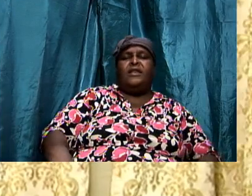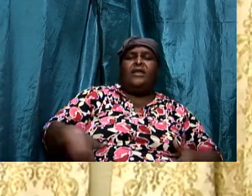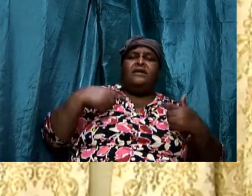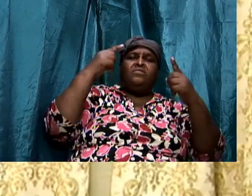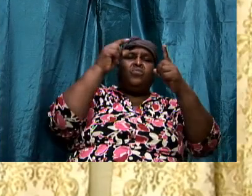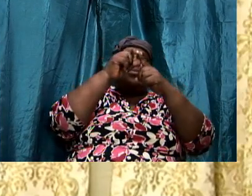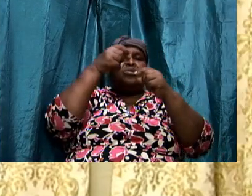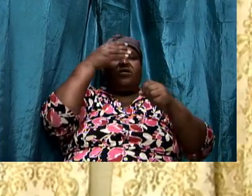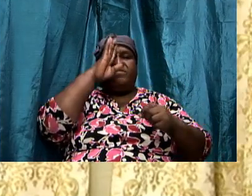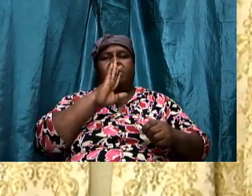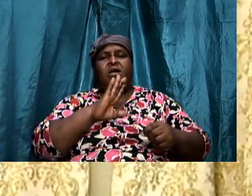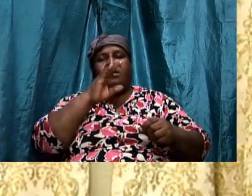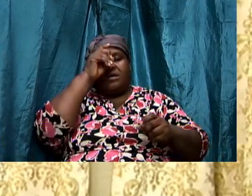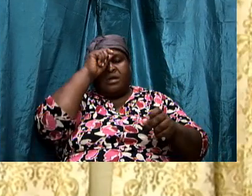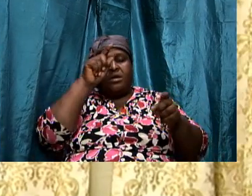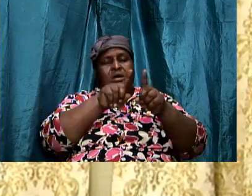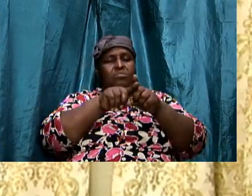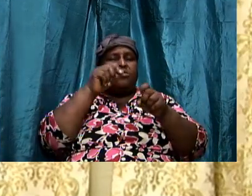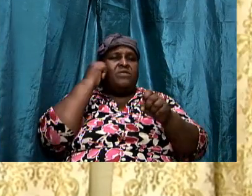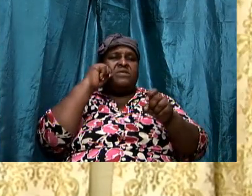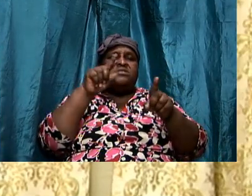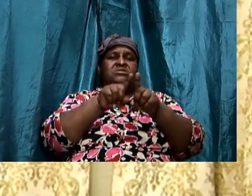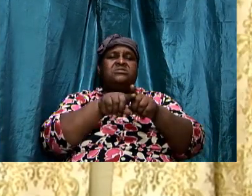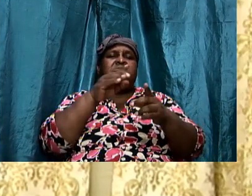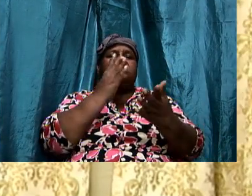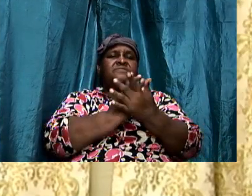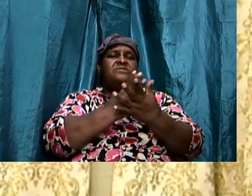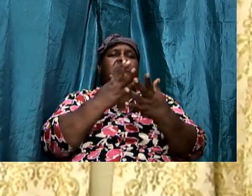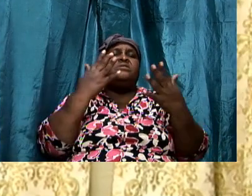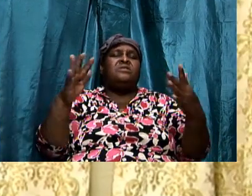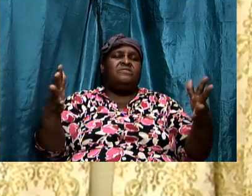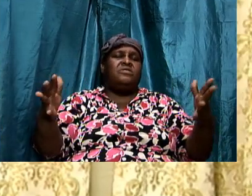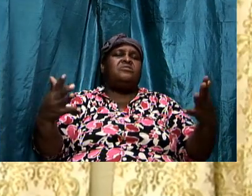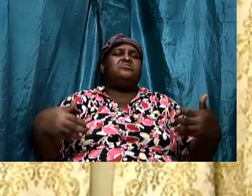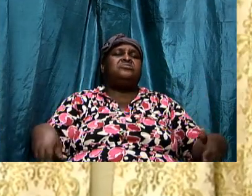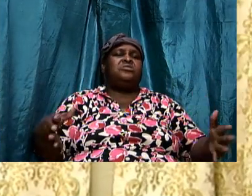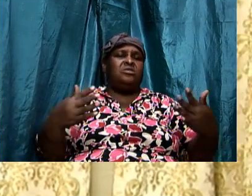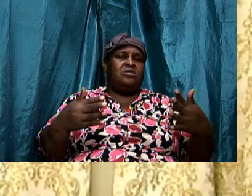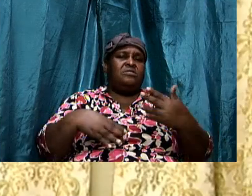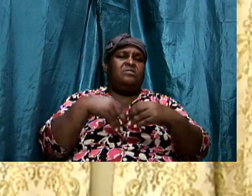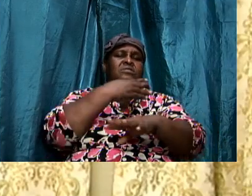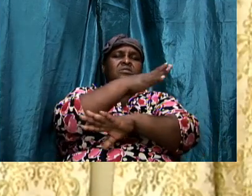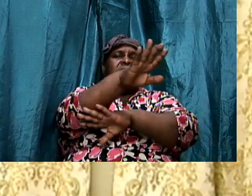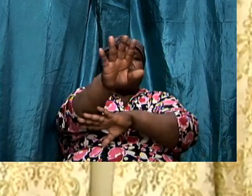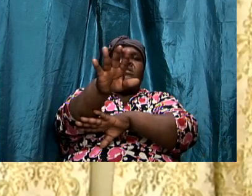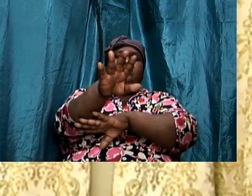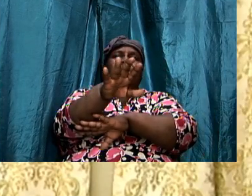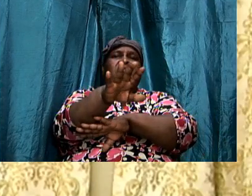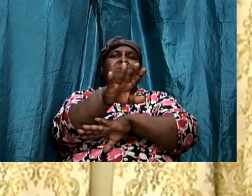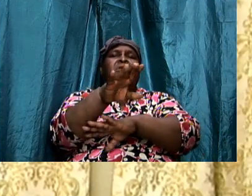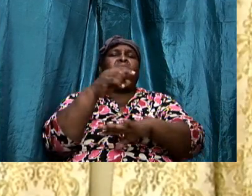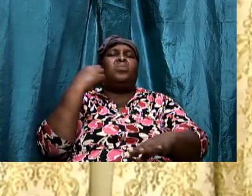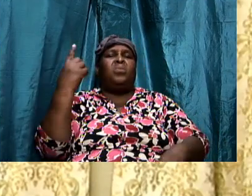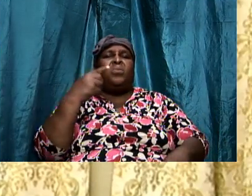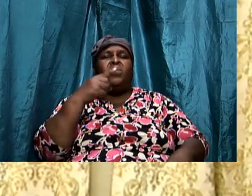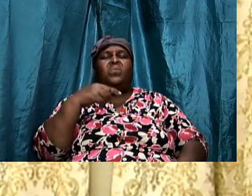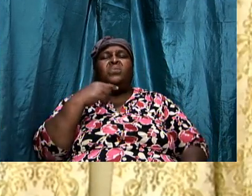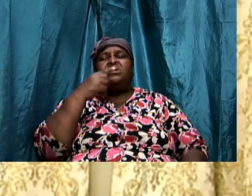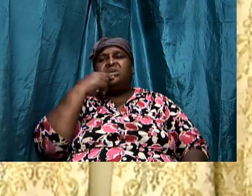Brothers and sisters, we stop here this evening. I can only admonish us.